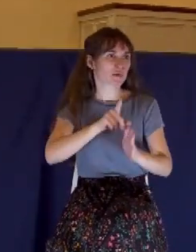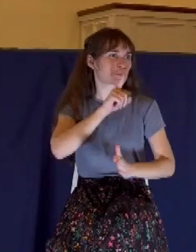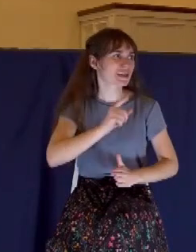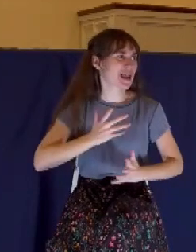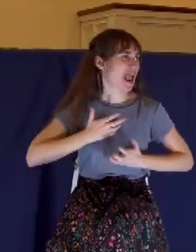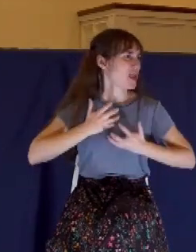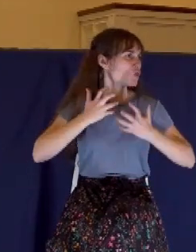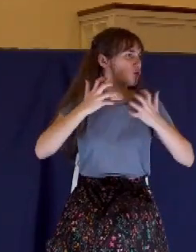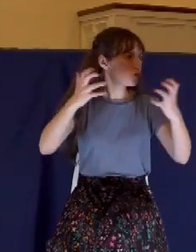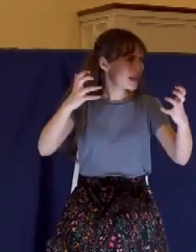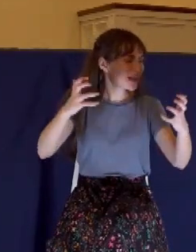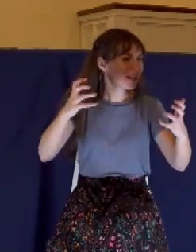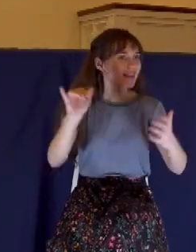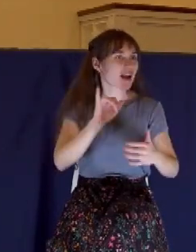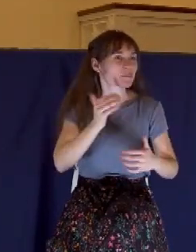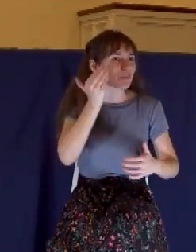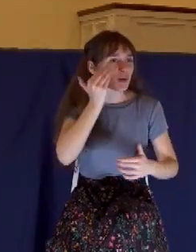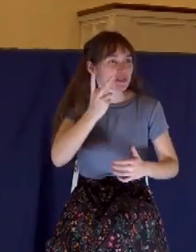your nostrils flare.